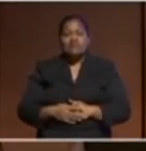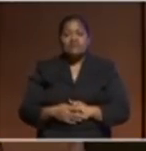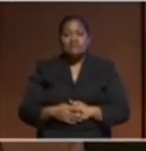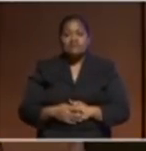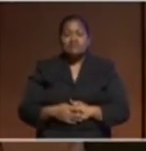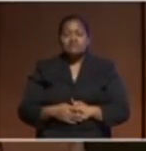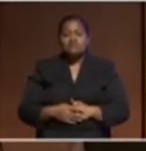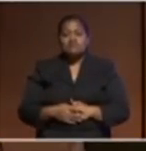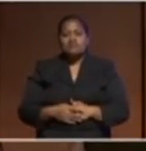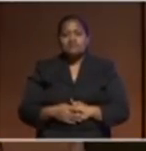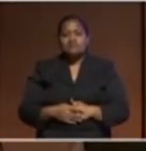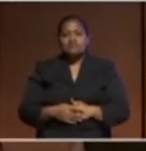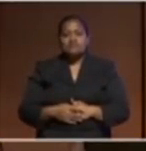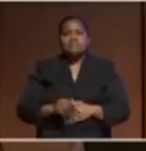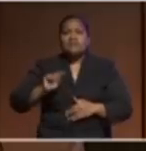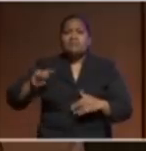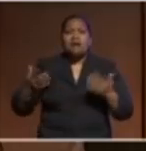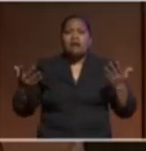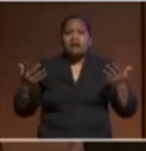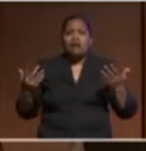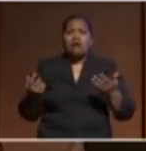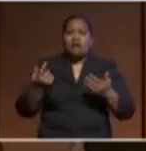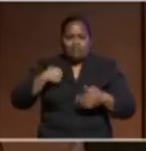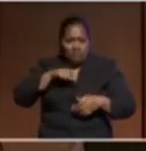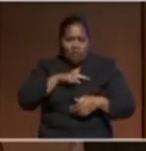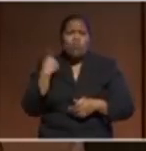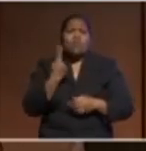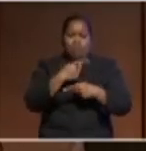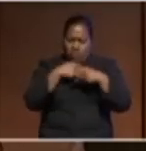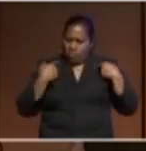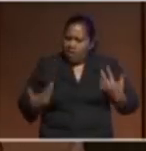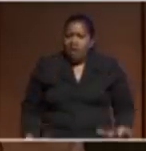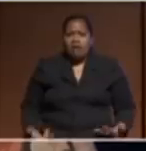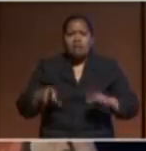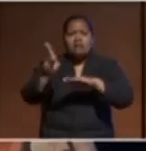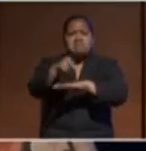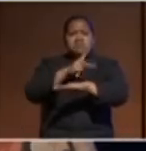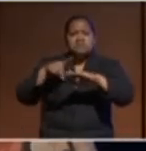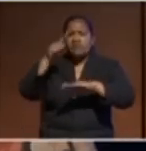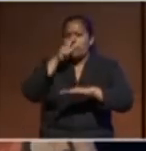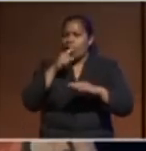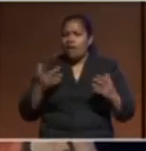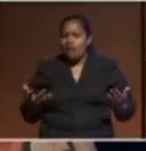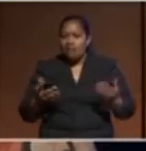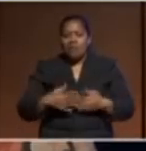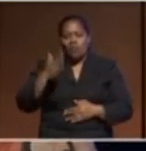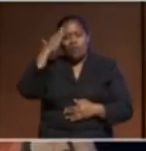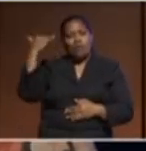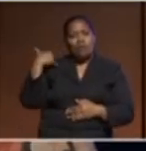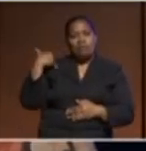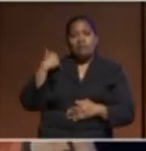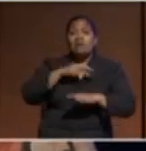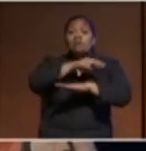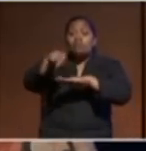of who we are as Pacific people the reminder that regionalism is part of our